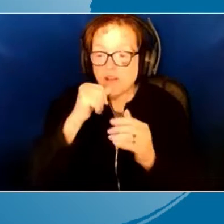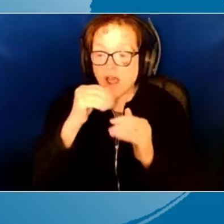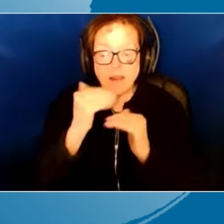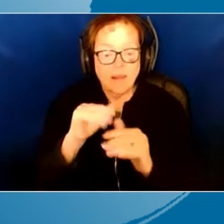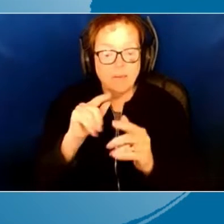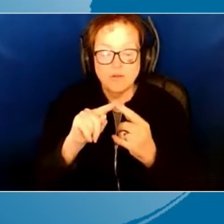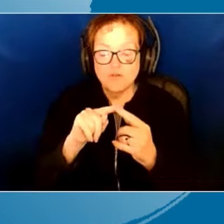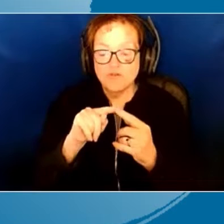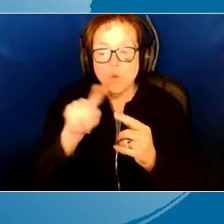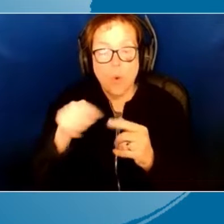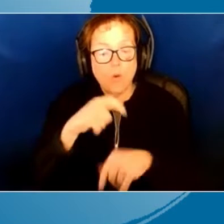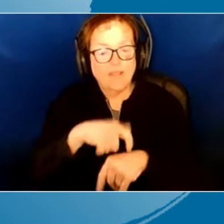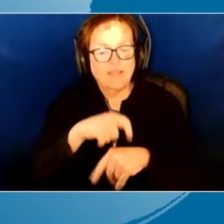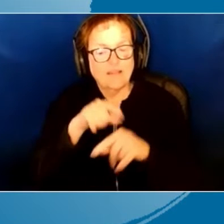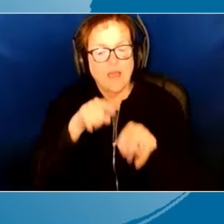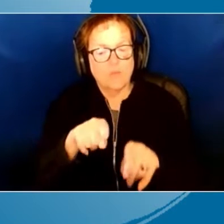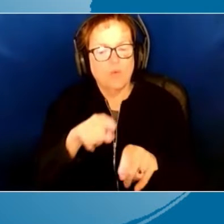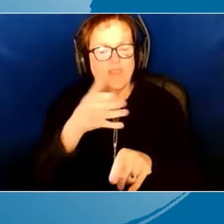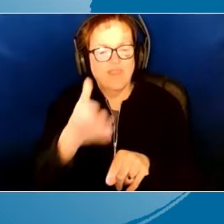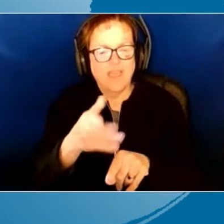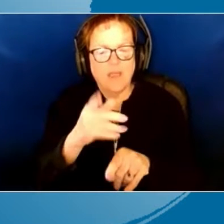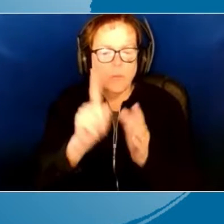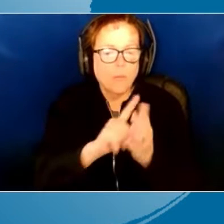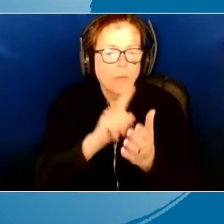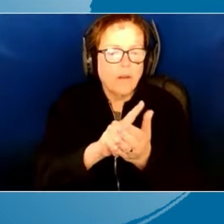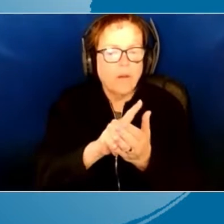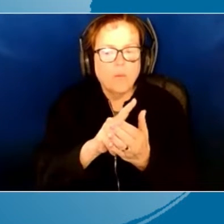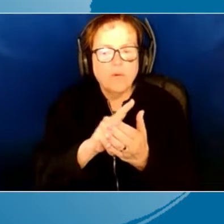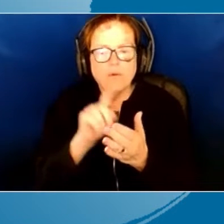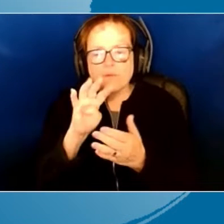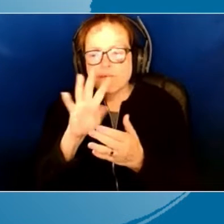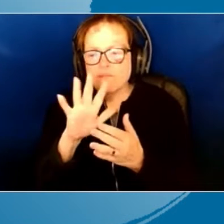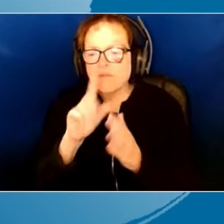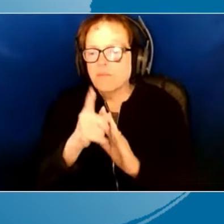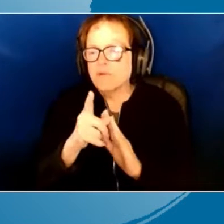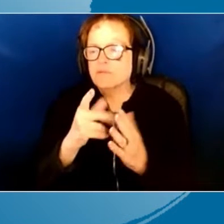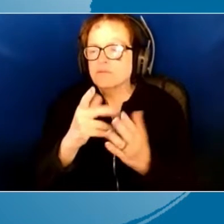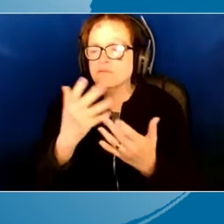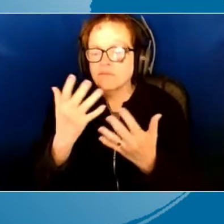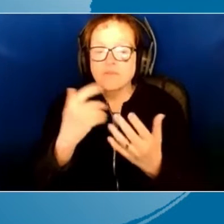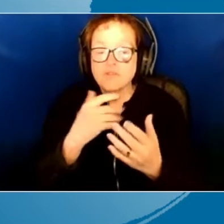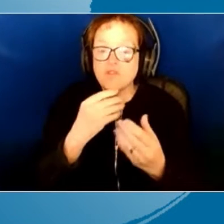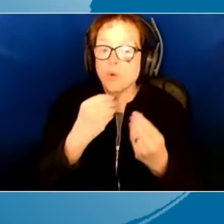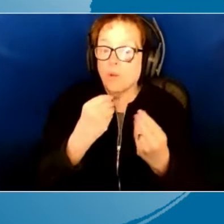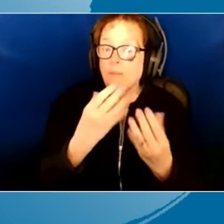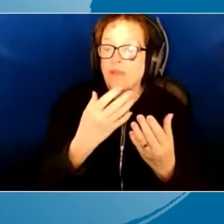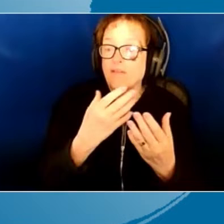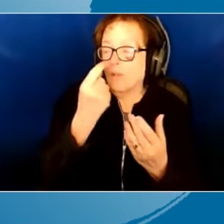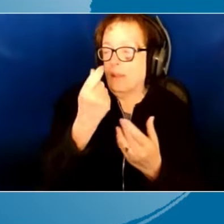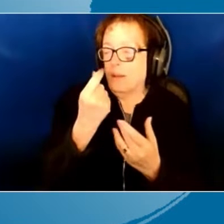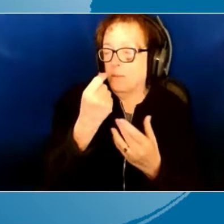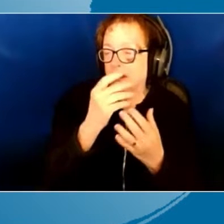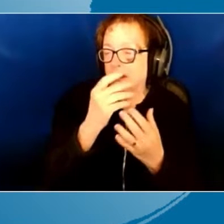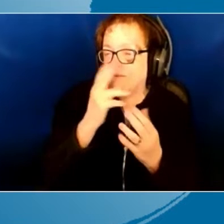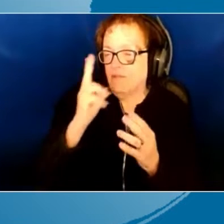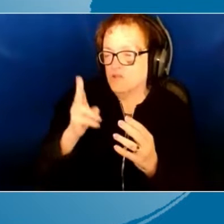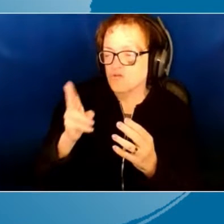time when we're there? So let me give you a little bit of background and rationale about this coaching approach.